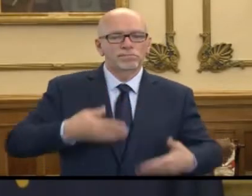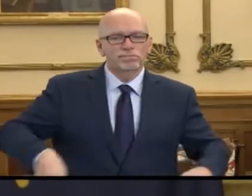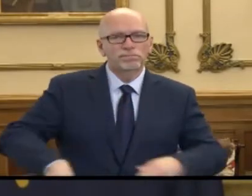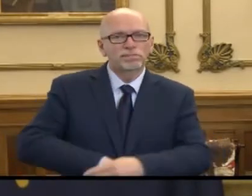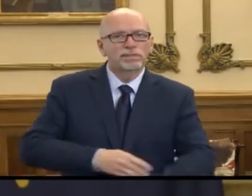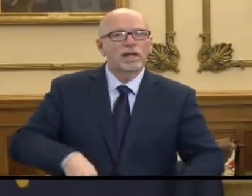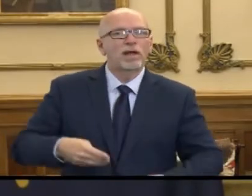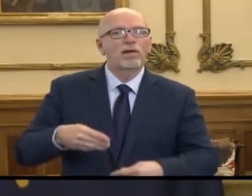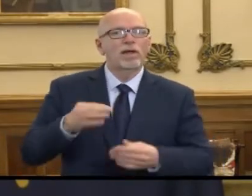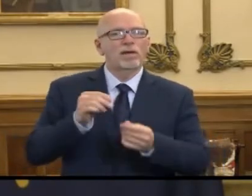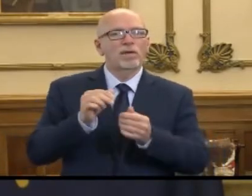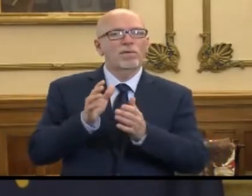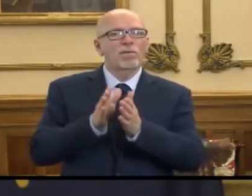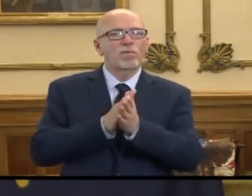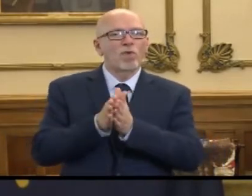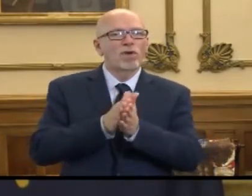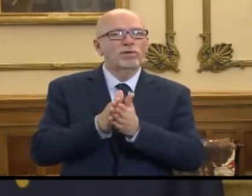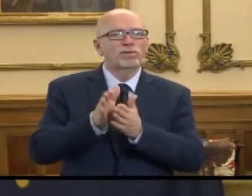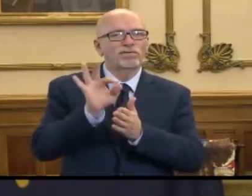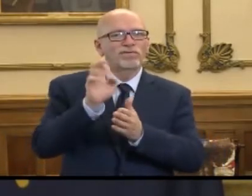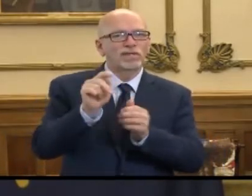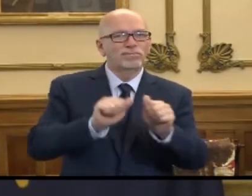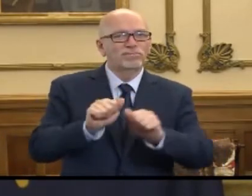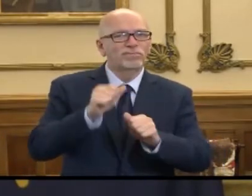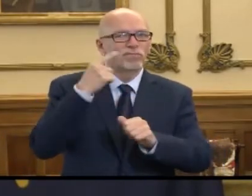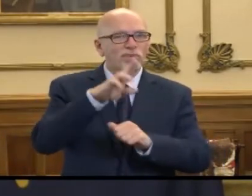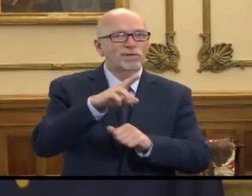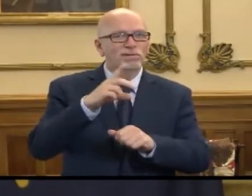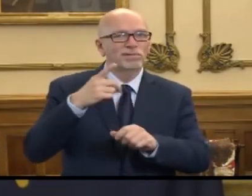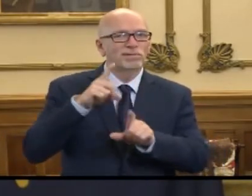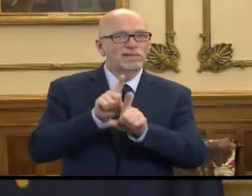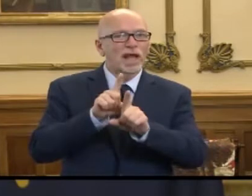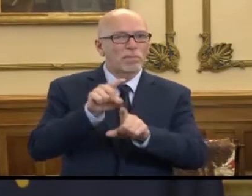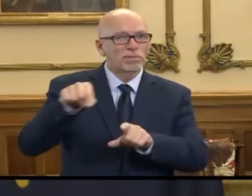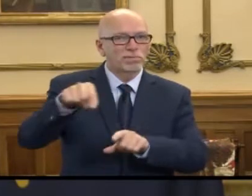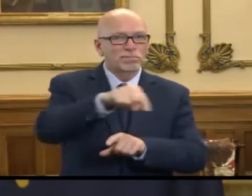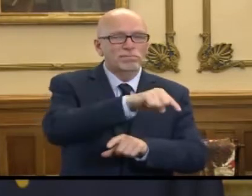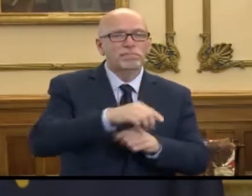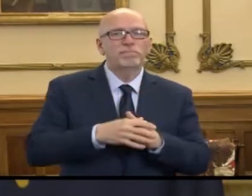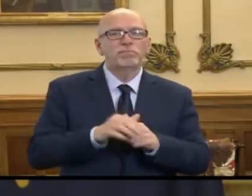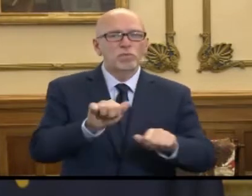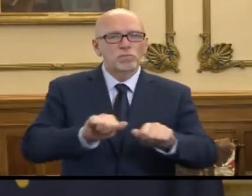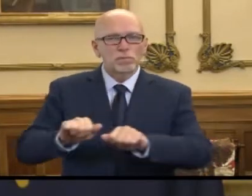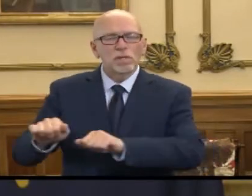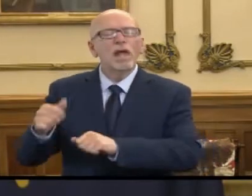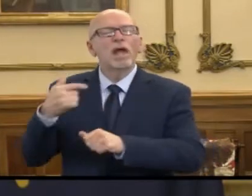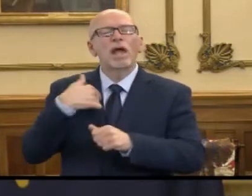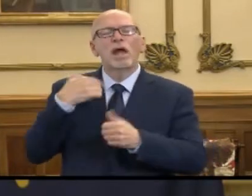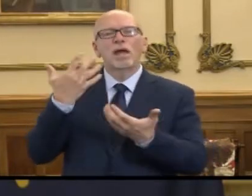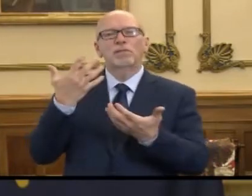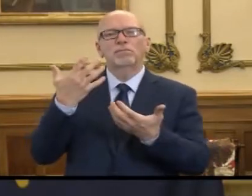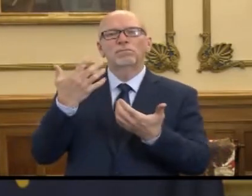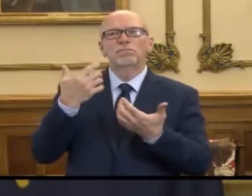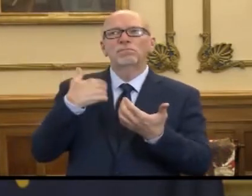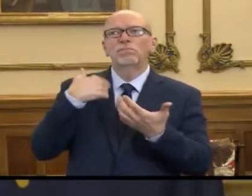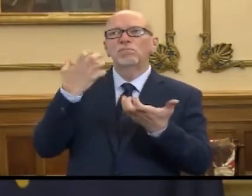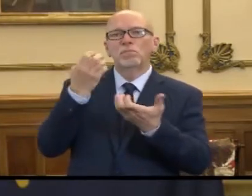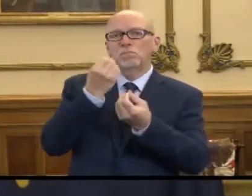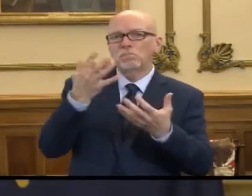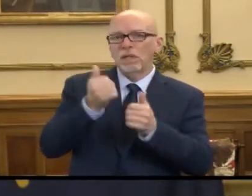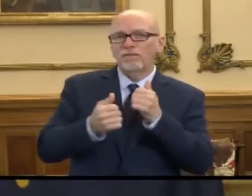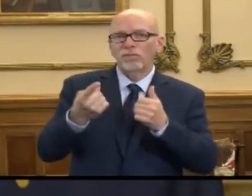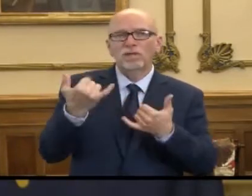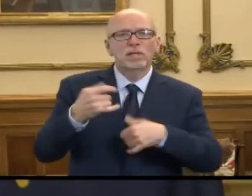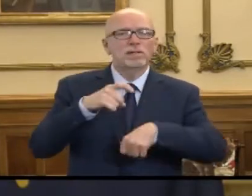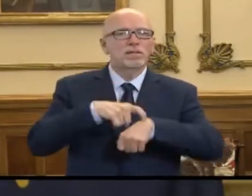he washed the feet of his disciples. And I would just submit to everyone that it's time to